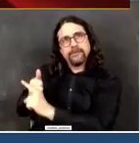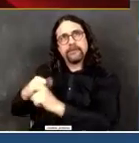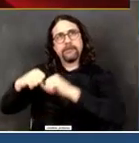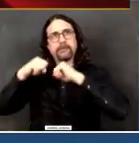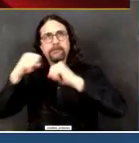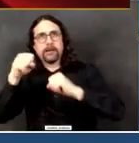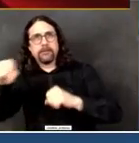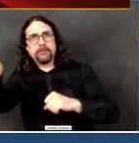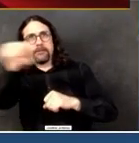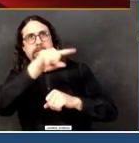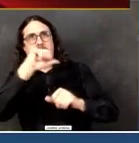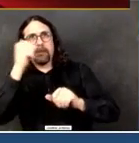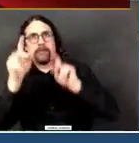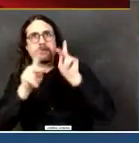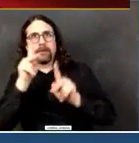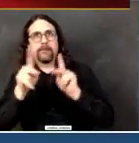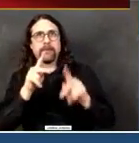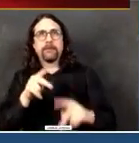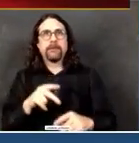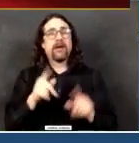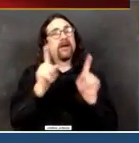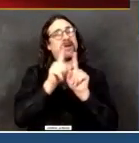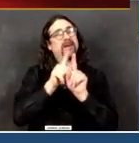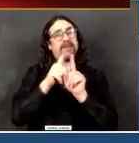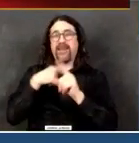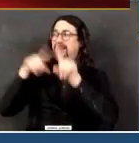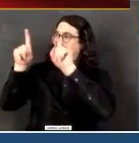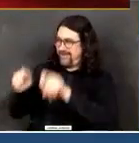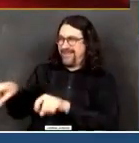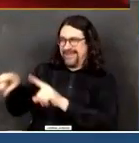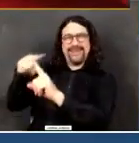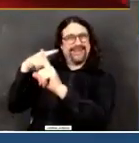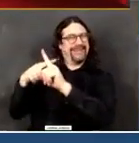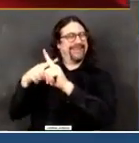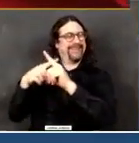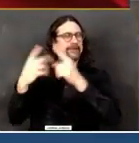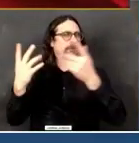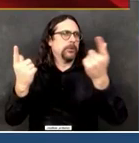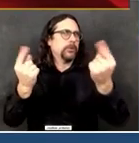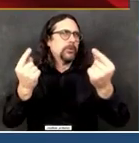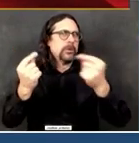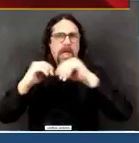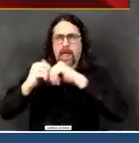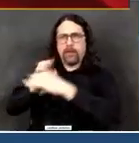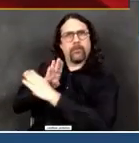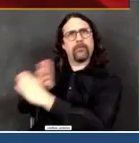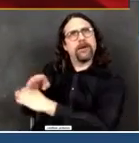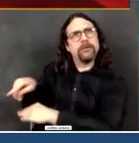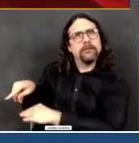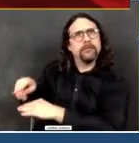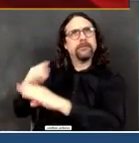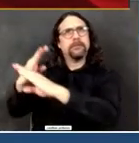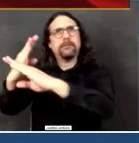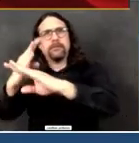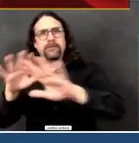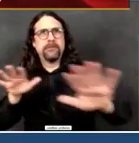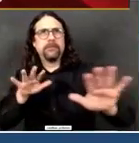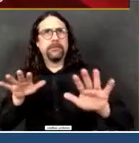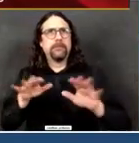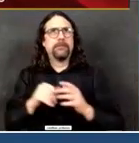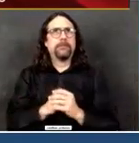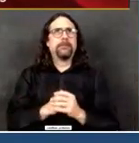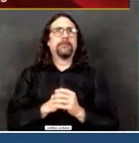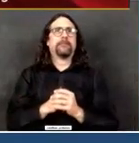it is used in the best way possible. But there still remains the fundamental problem. There's just not enough testing. The